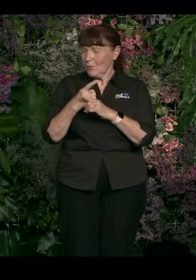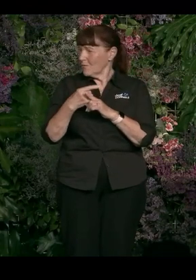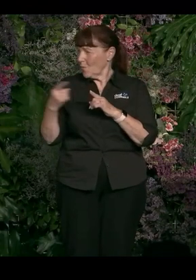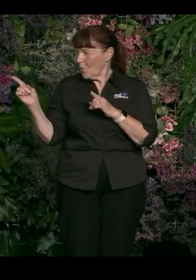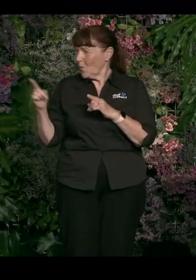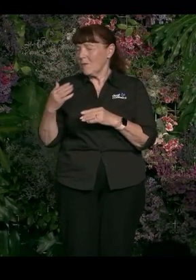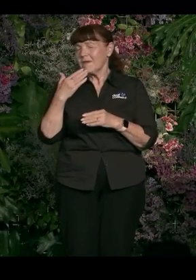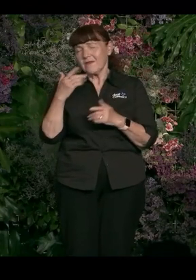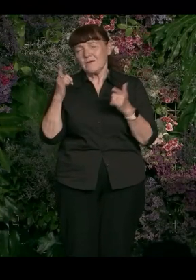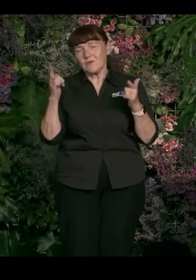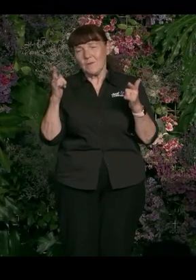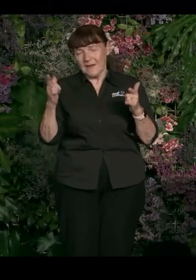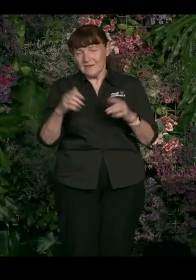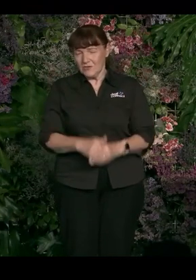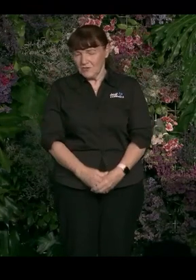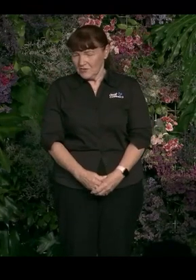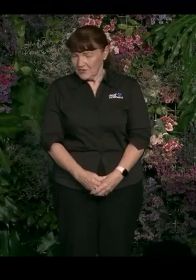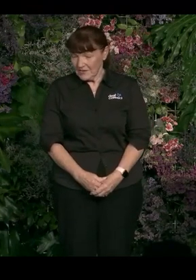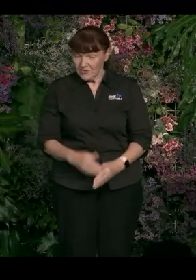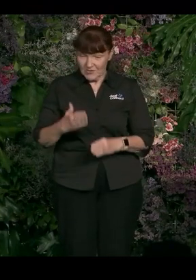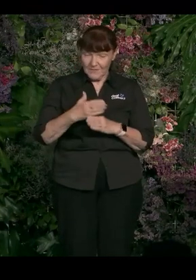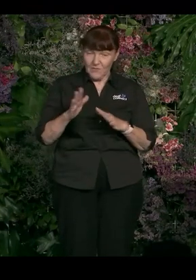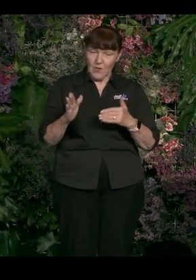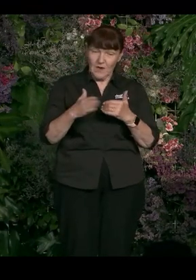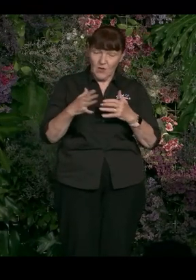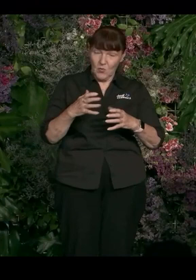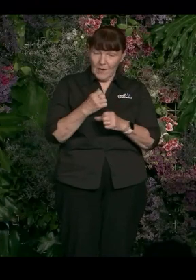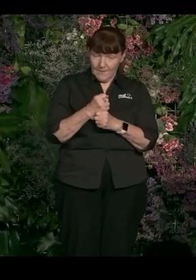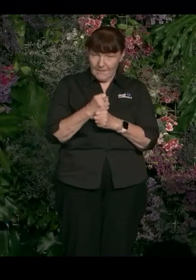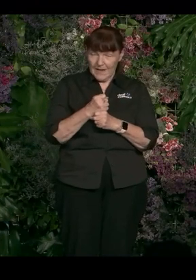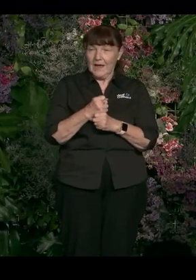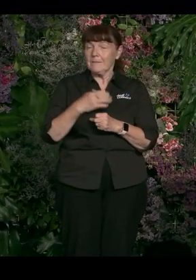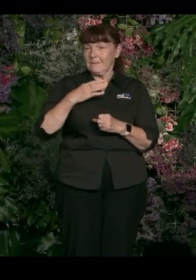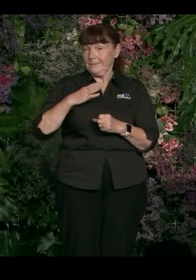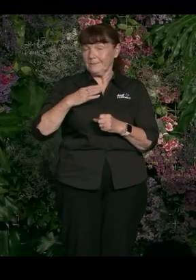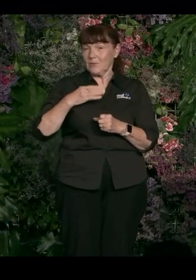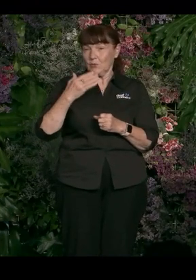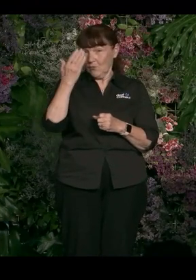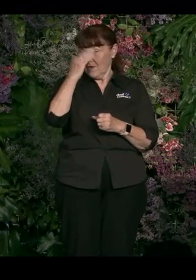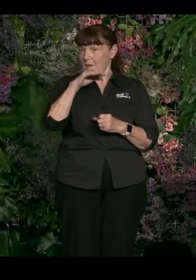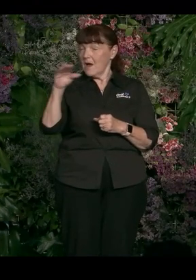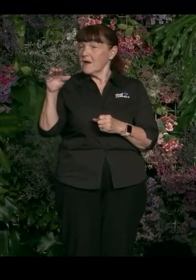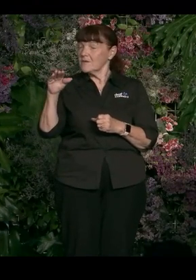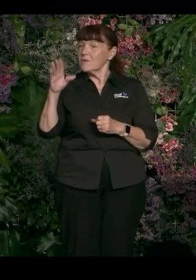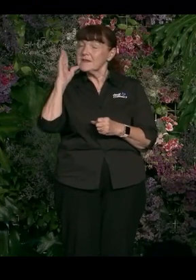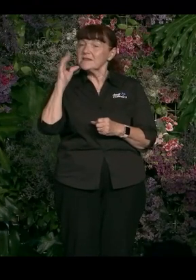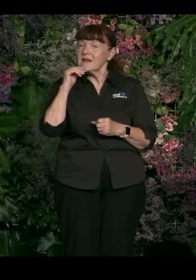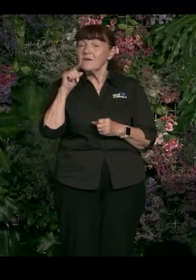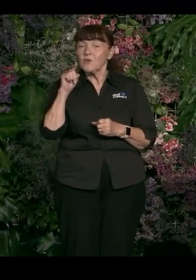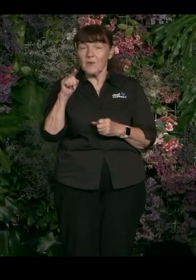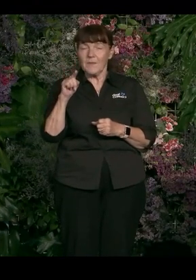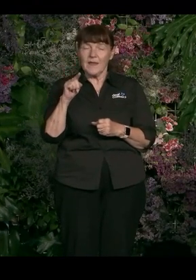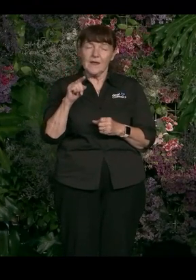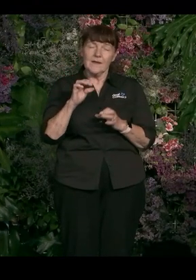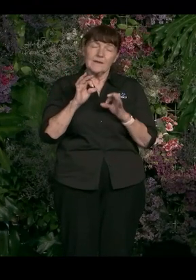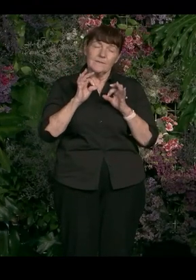Thank you so much. But before I close and wrap up, I just wanted to remind everyone that this afternoon there is going to be an incredibly